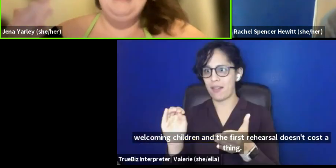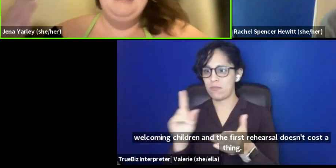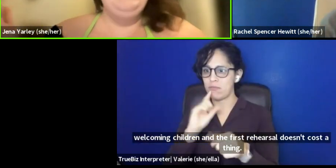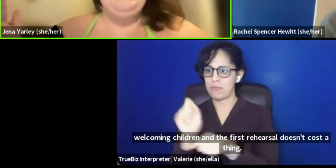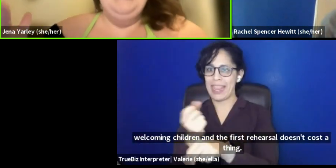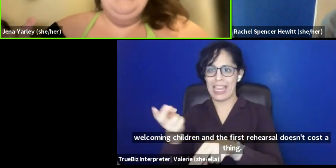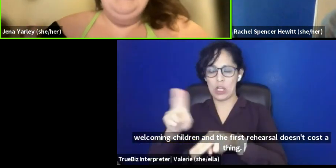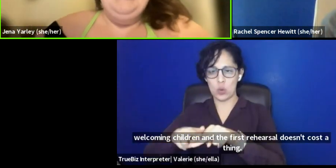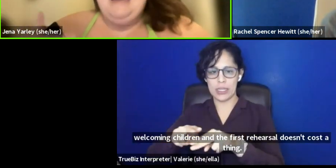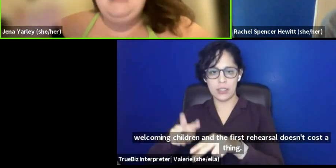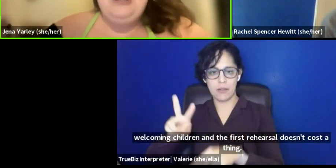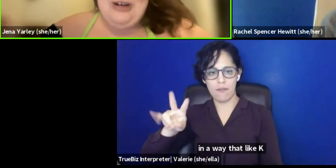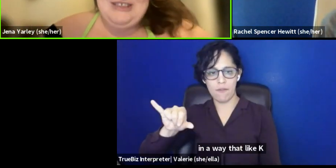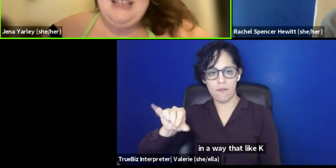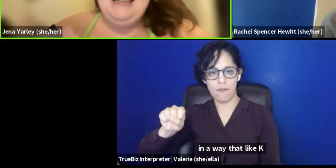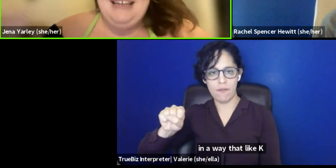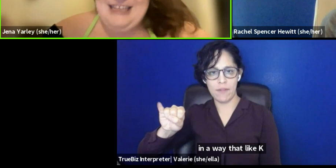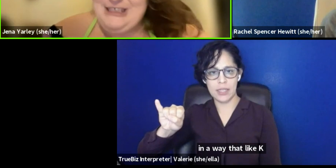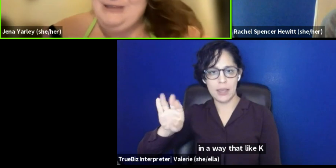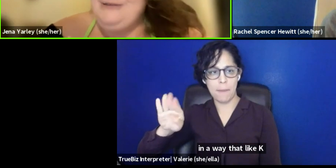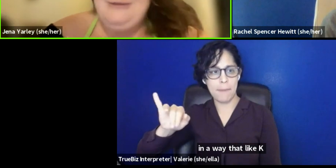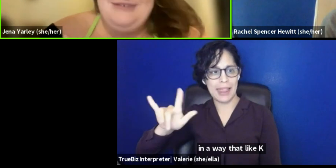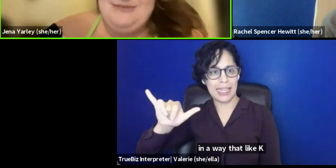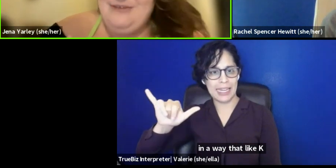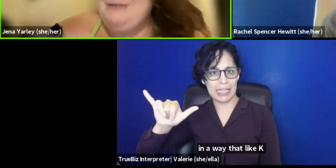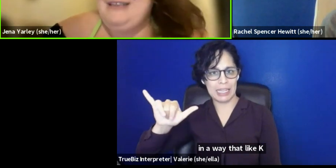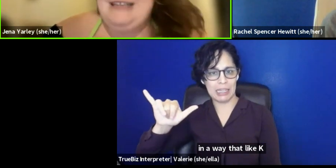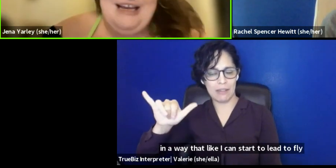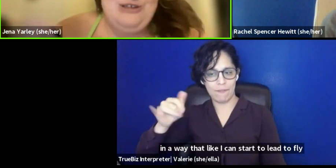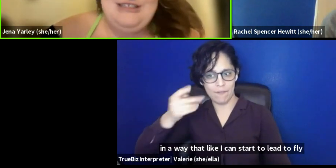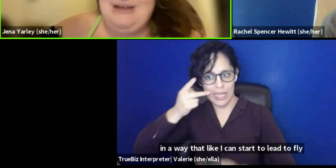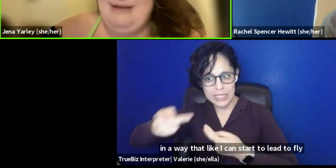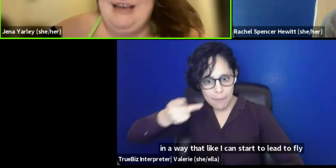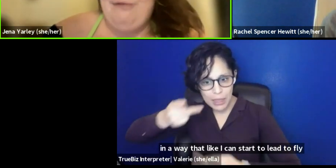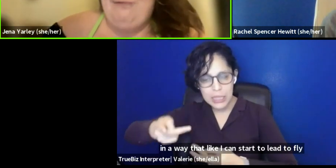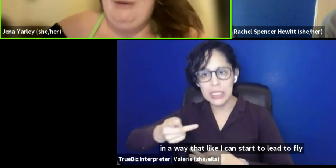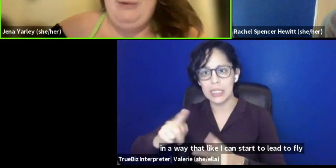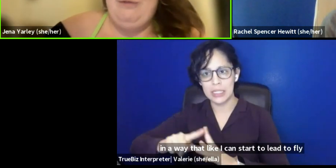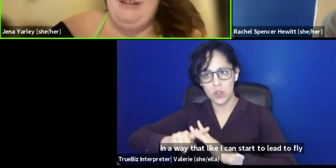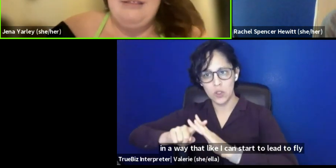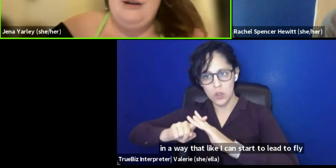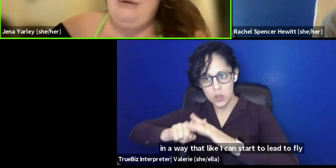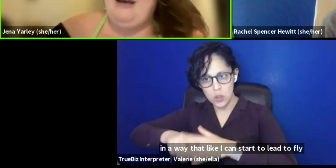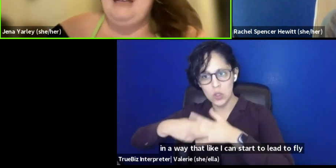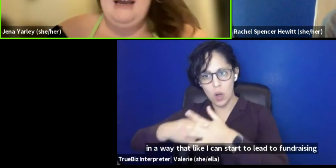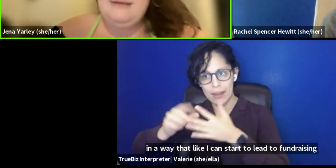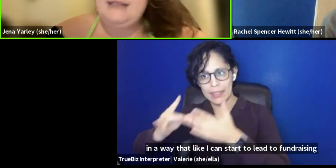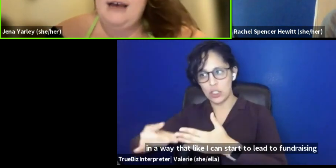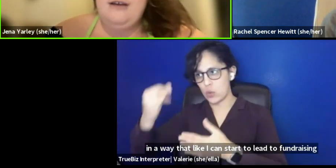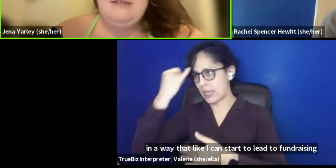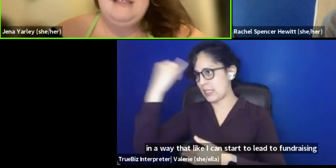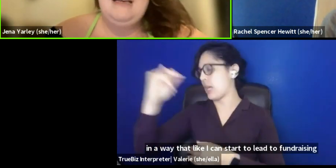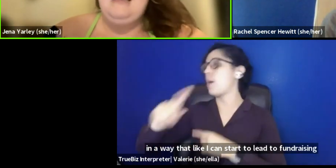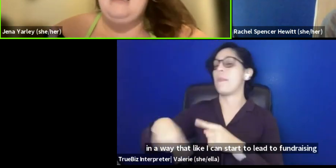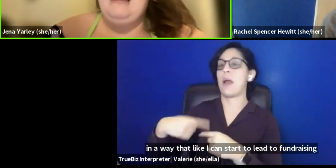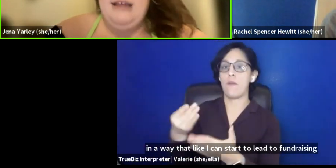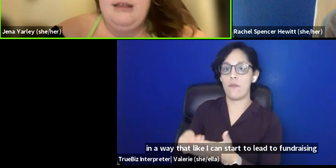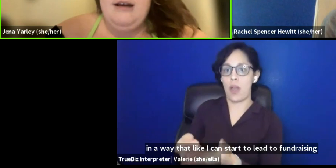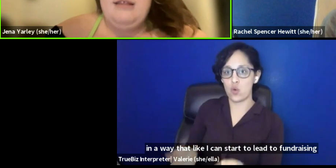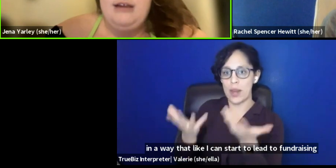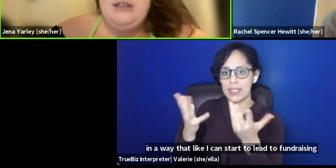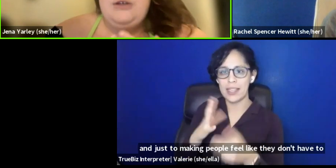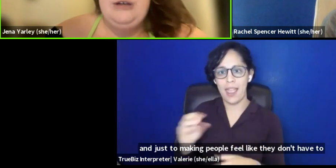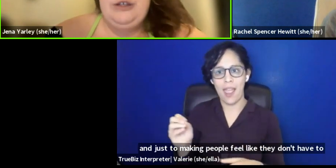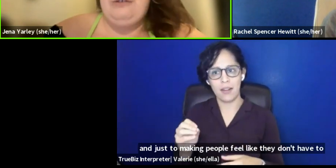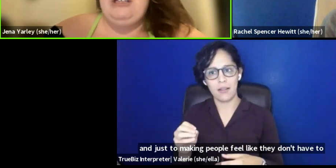like can start to lead to fundraising and just to making people feel like they don't have to hide themselves. Like, I